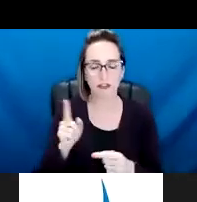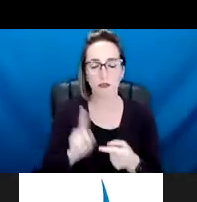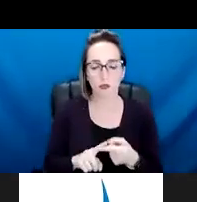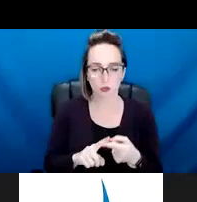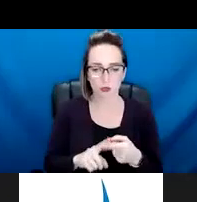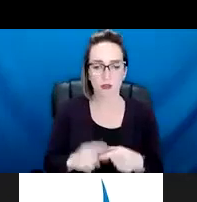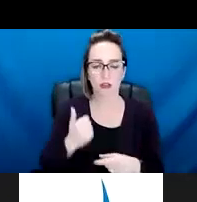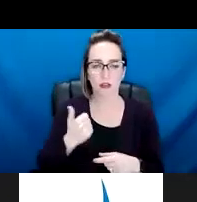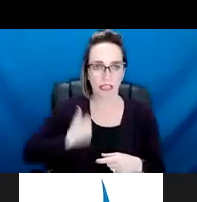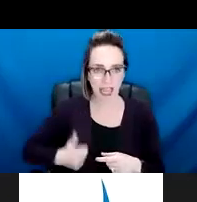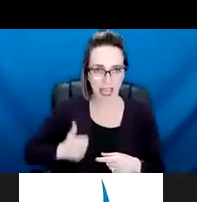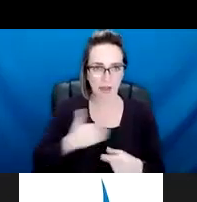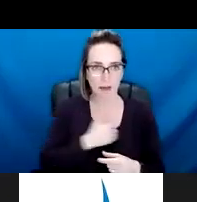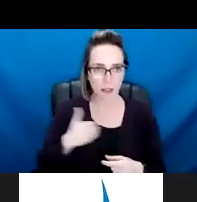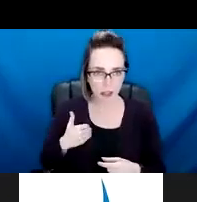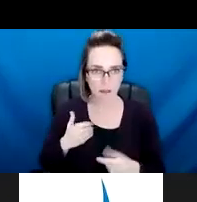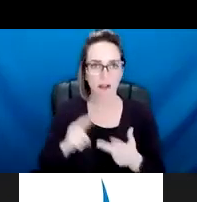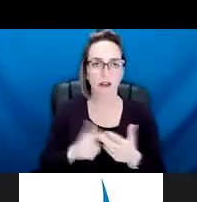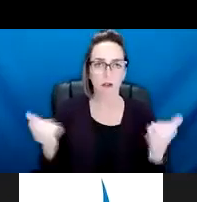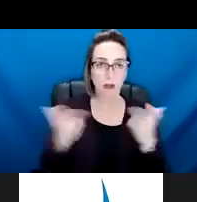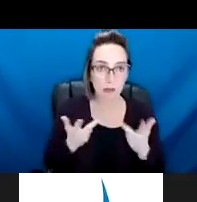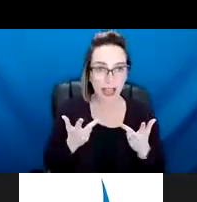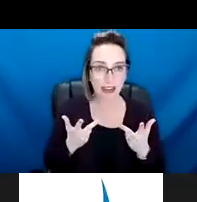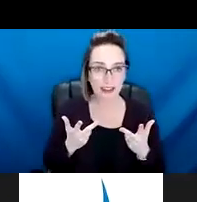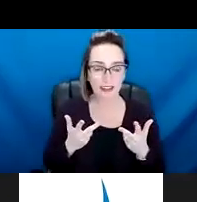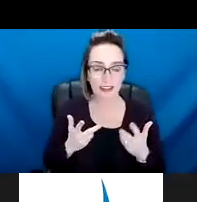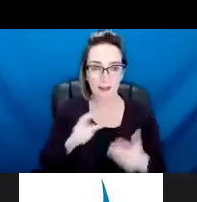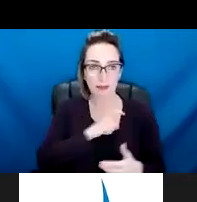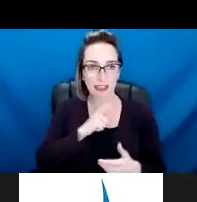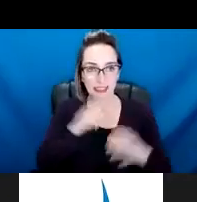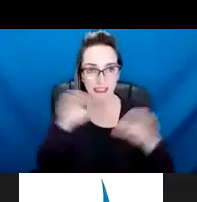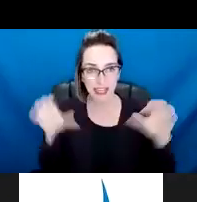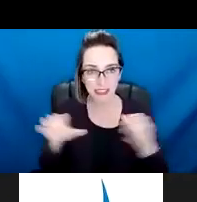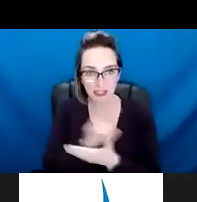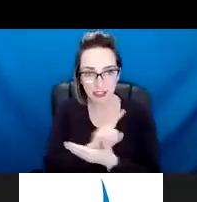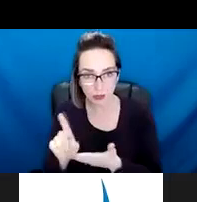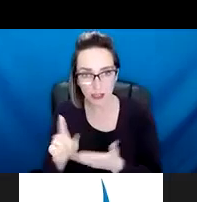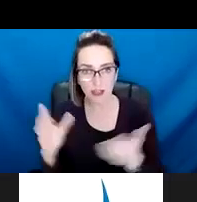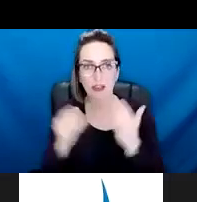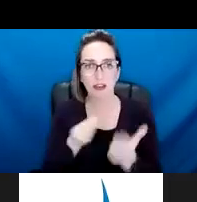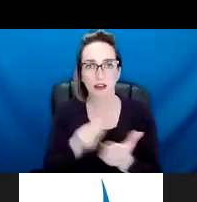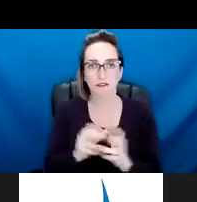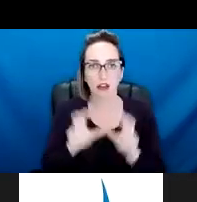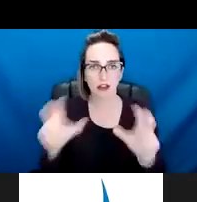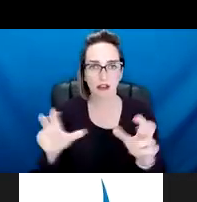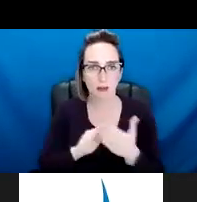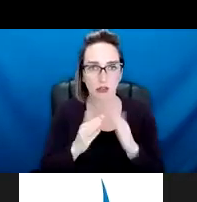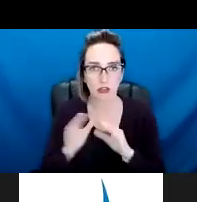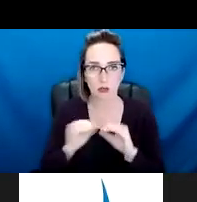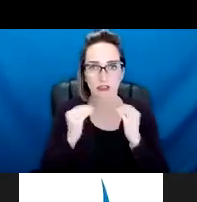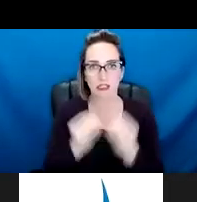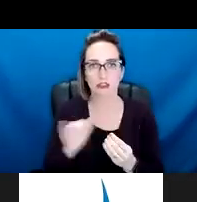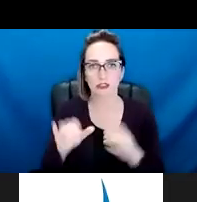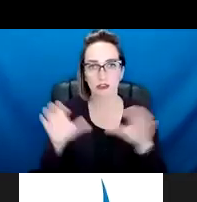membership, and bring back the police activities league, uh, fund community organizations who do this work.